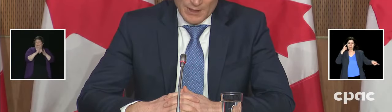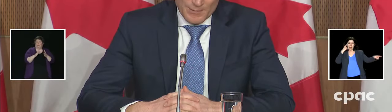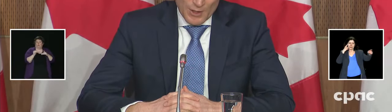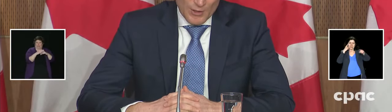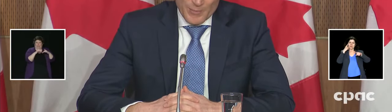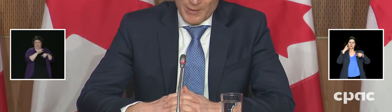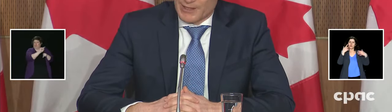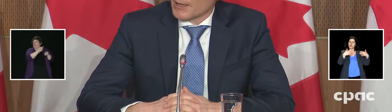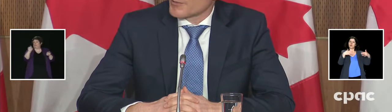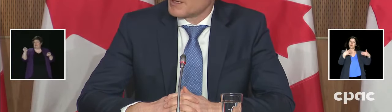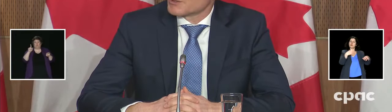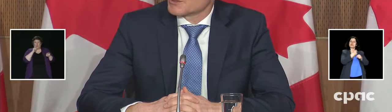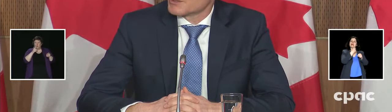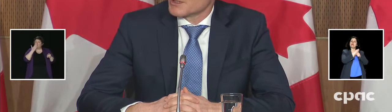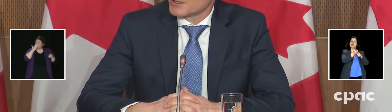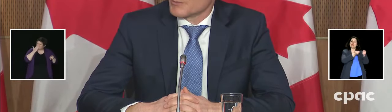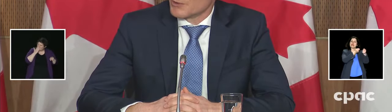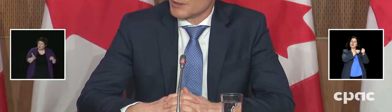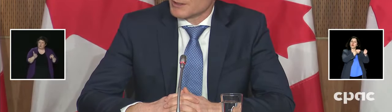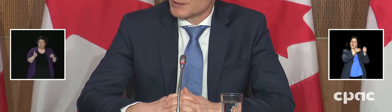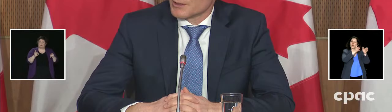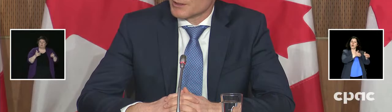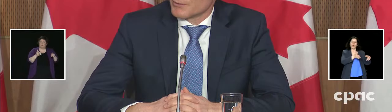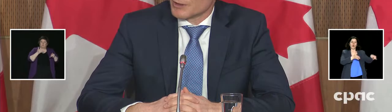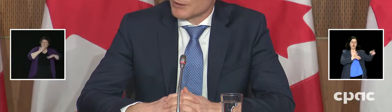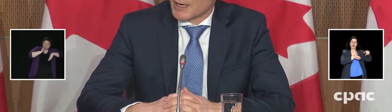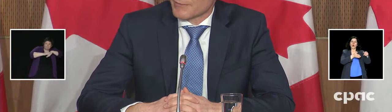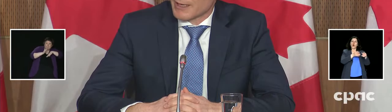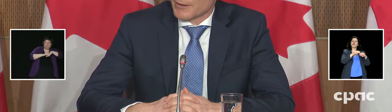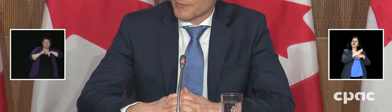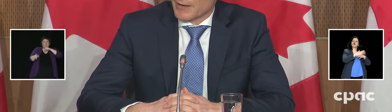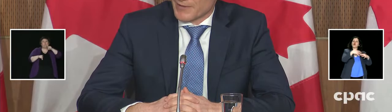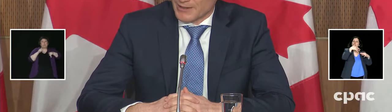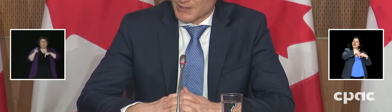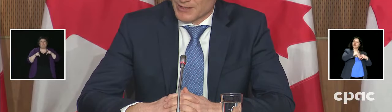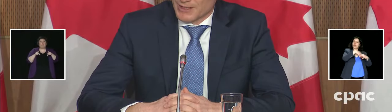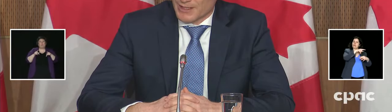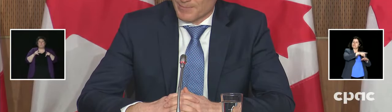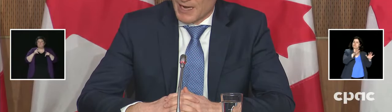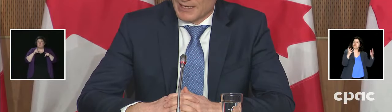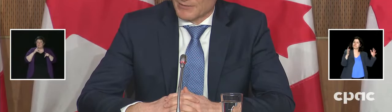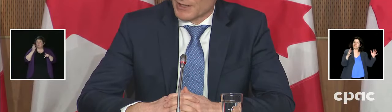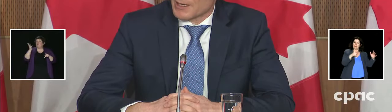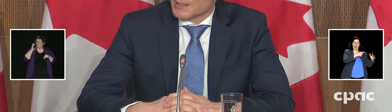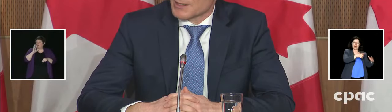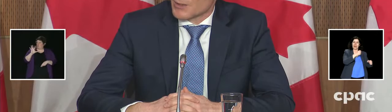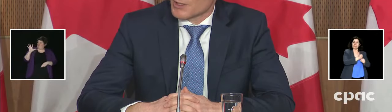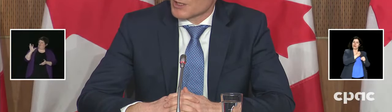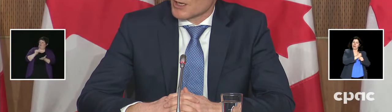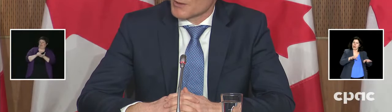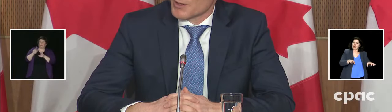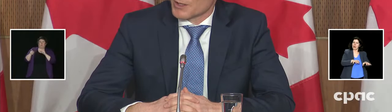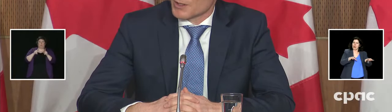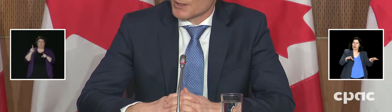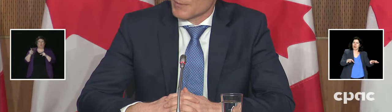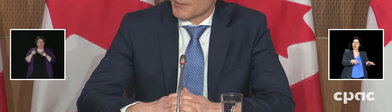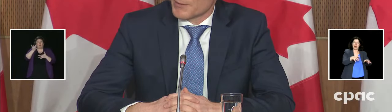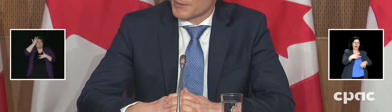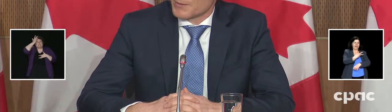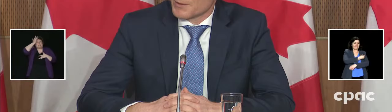all the public health measures in communities to really drive down the 5,000 active cases that we saw